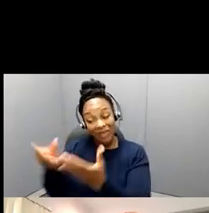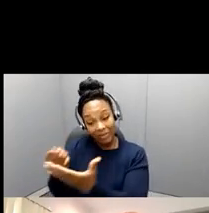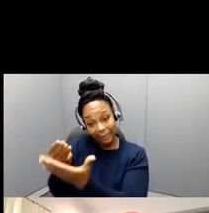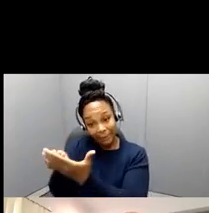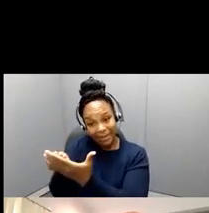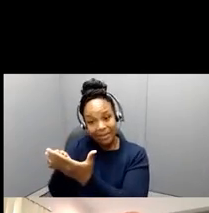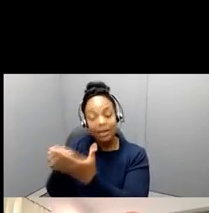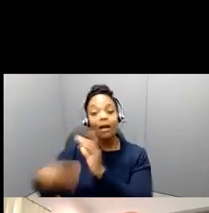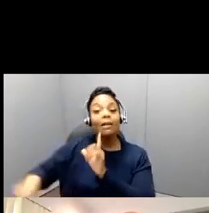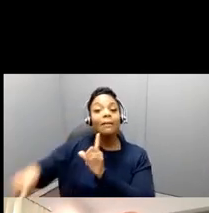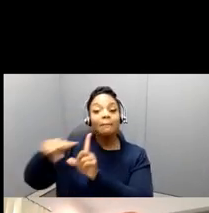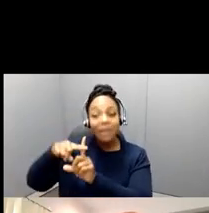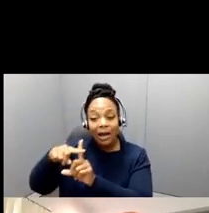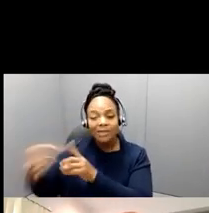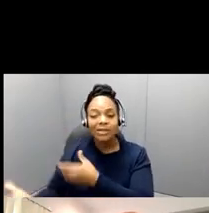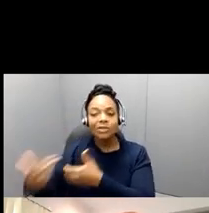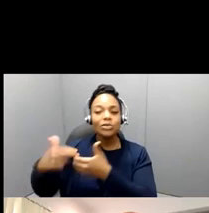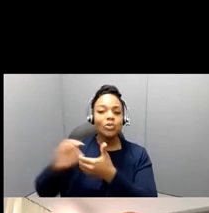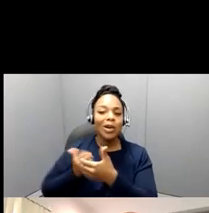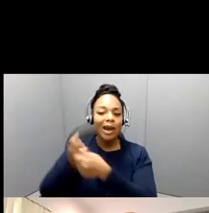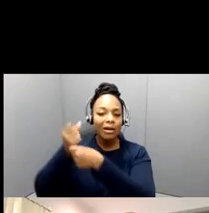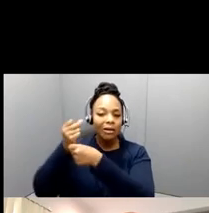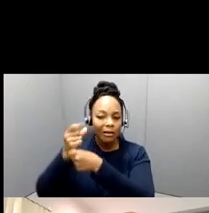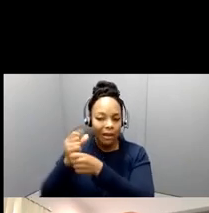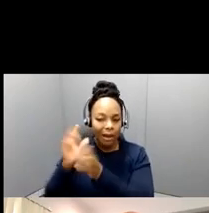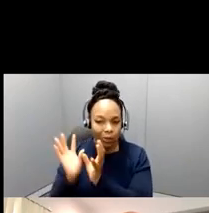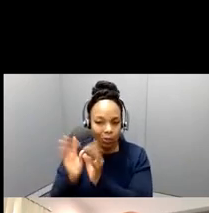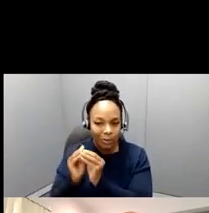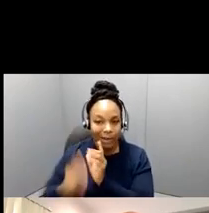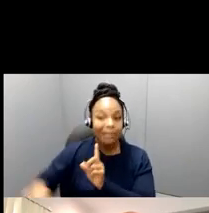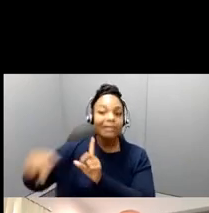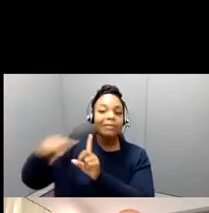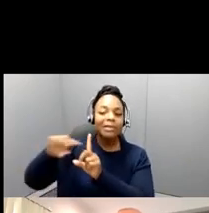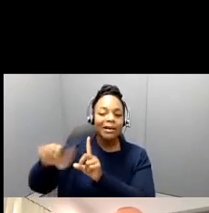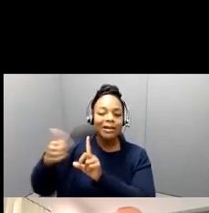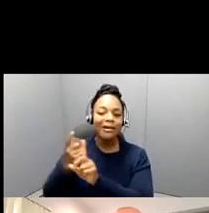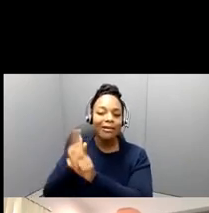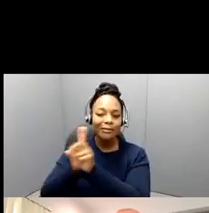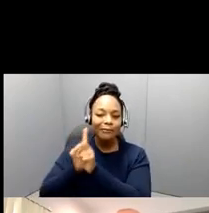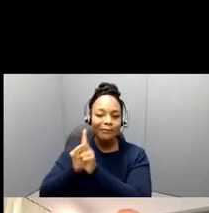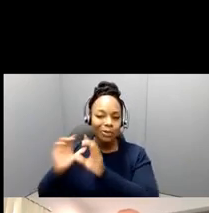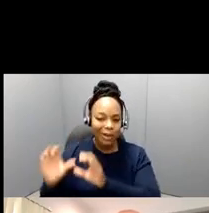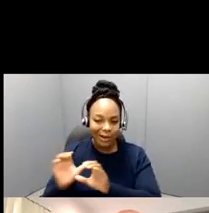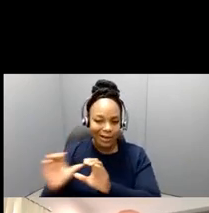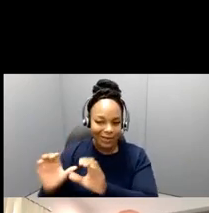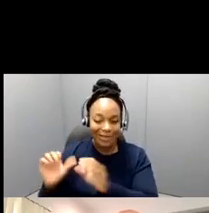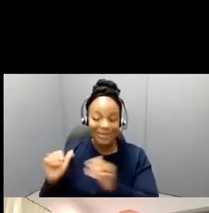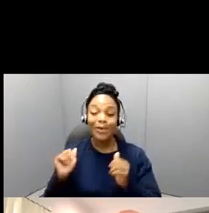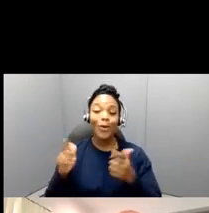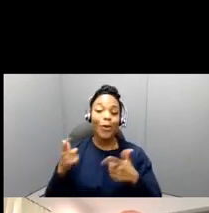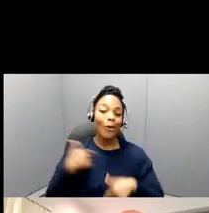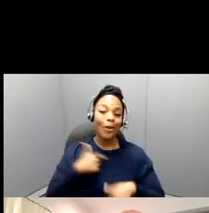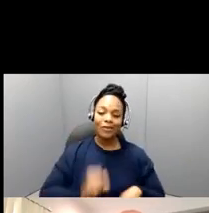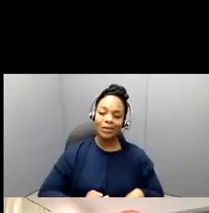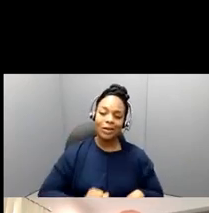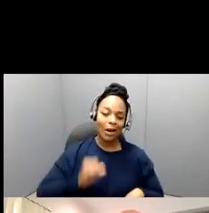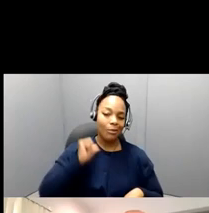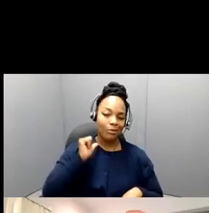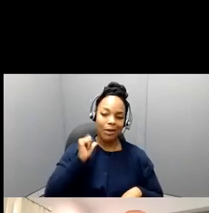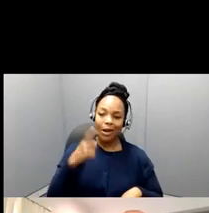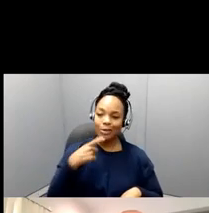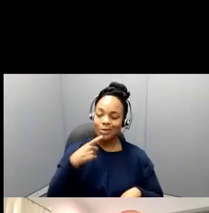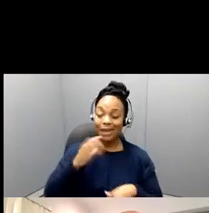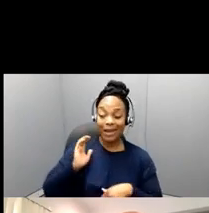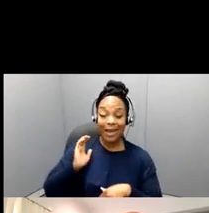as well as some other mentoring activities. And we're all very proud to say that the scholars from this program have gone on to